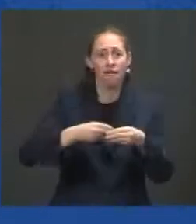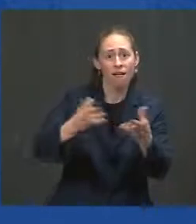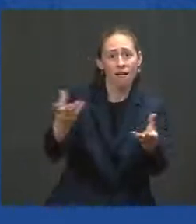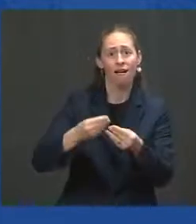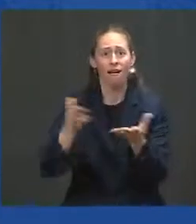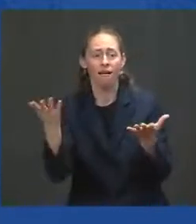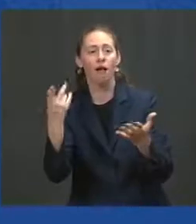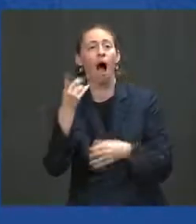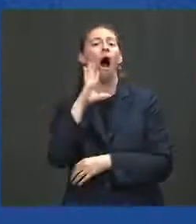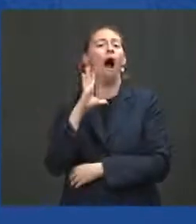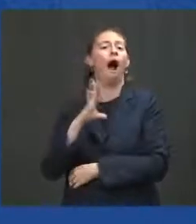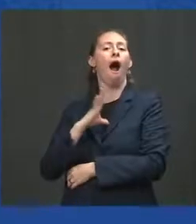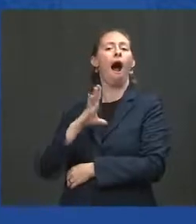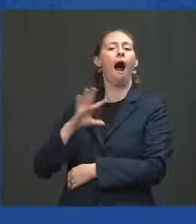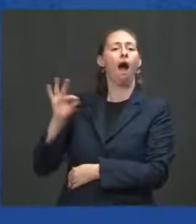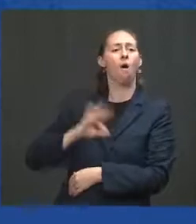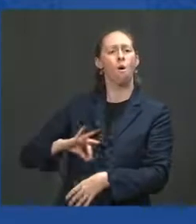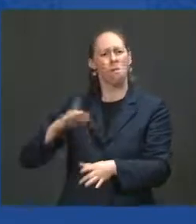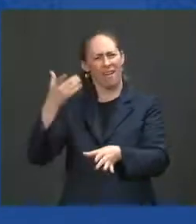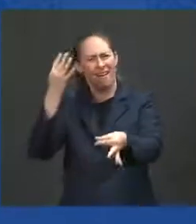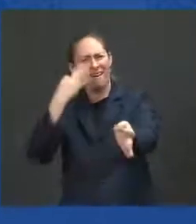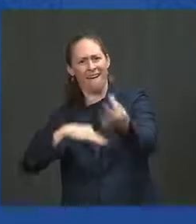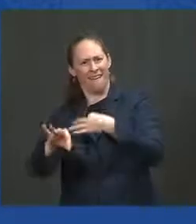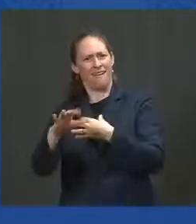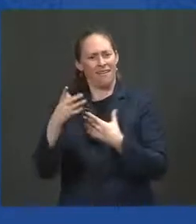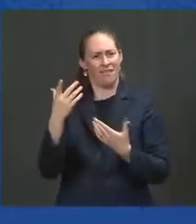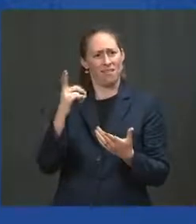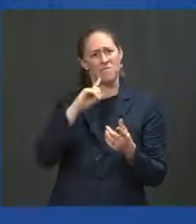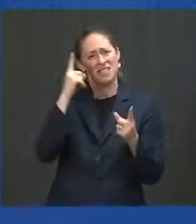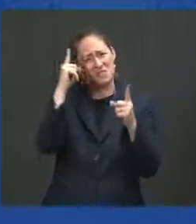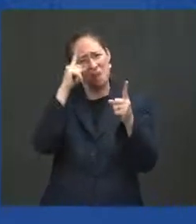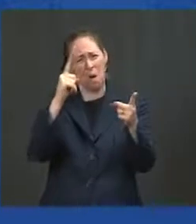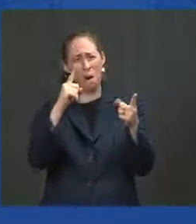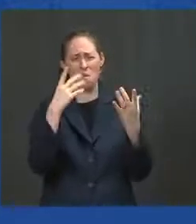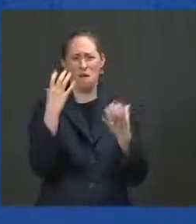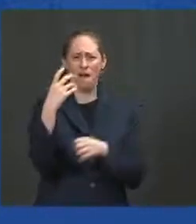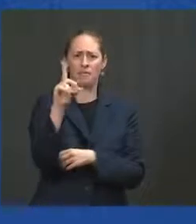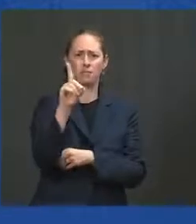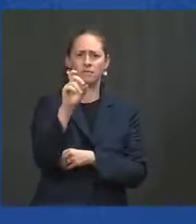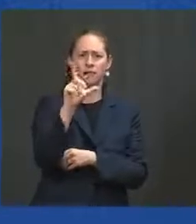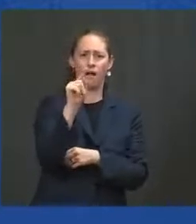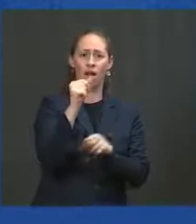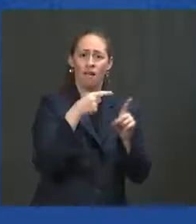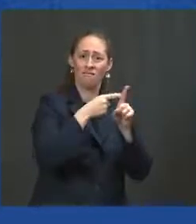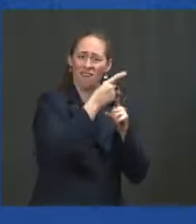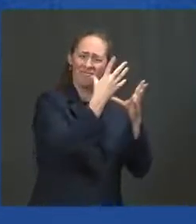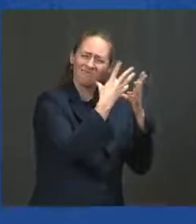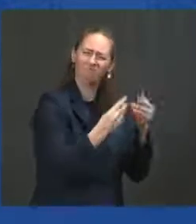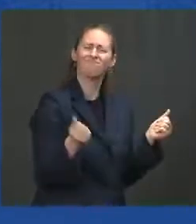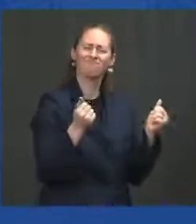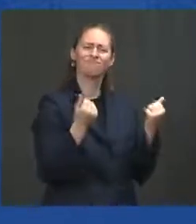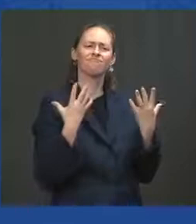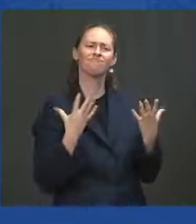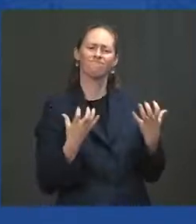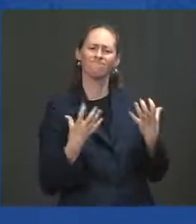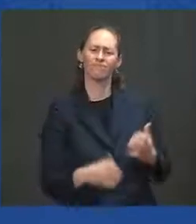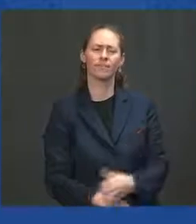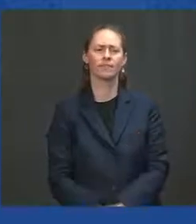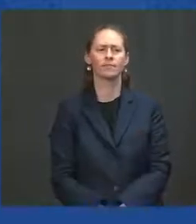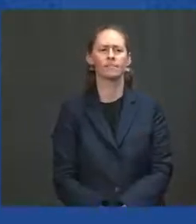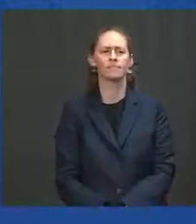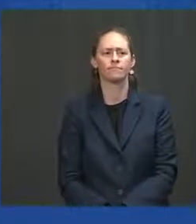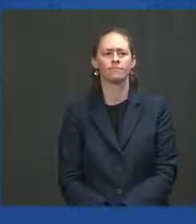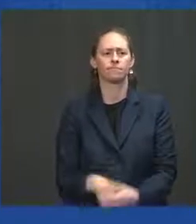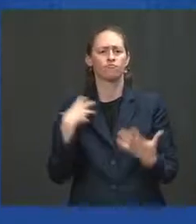hope that we can put this Delta variant behind us in the weeks ahead. There are three facts everyone should know about where